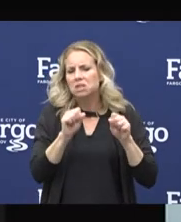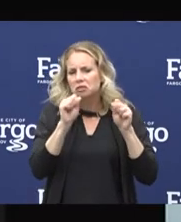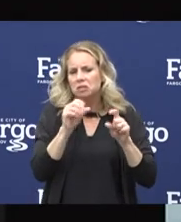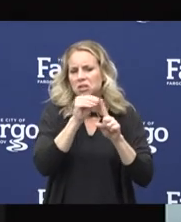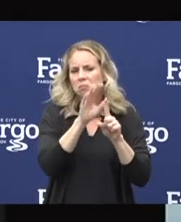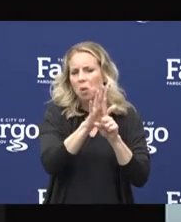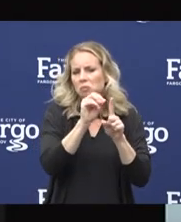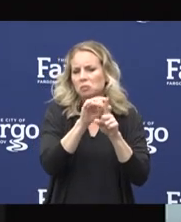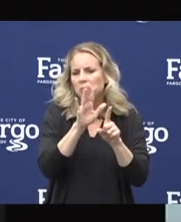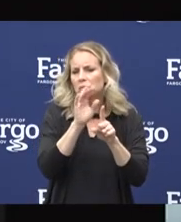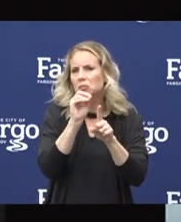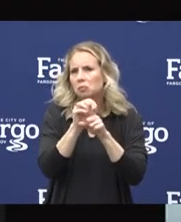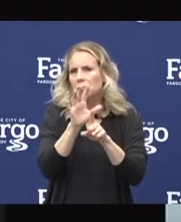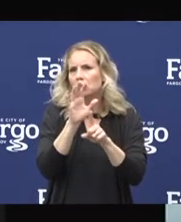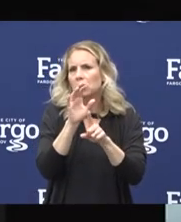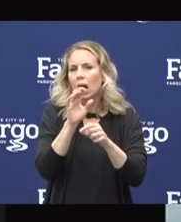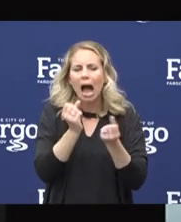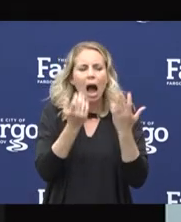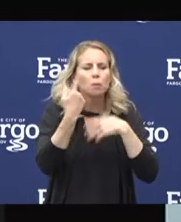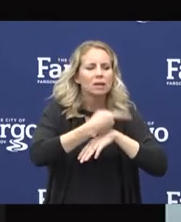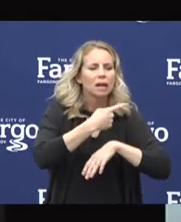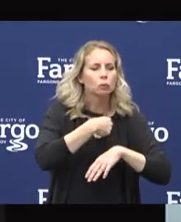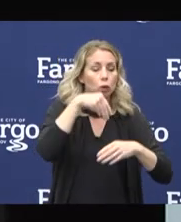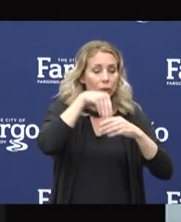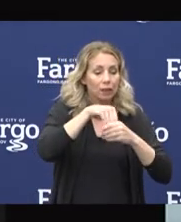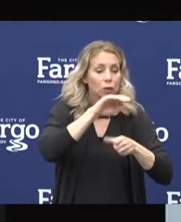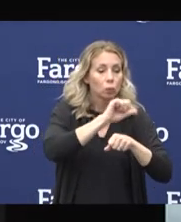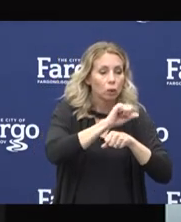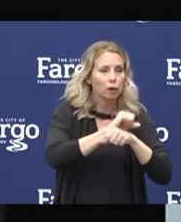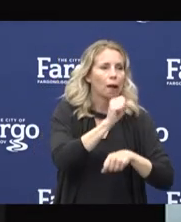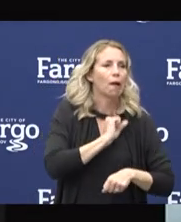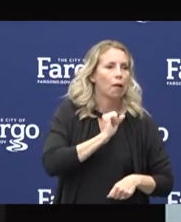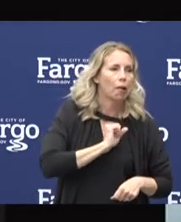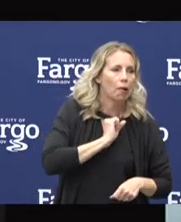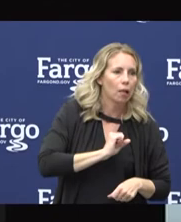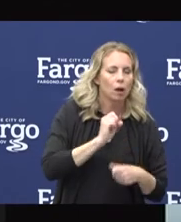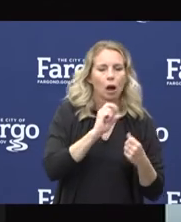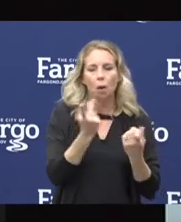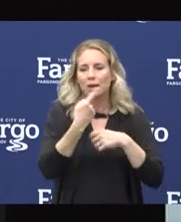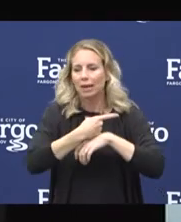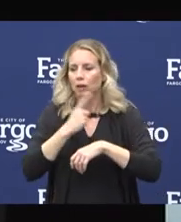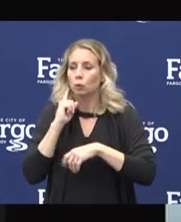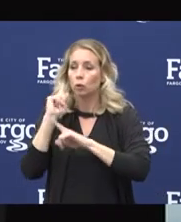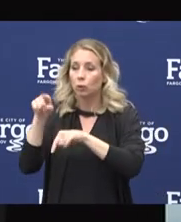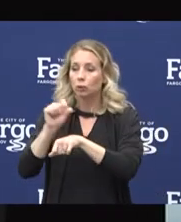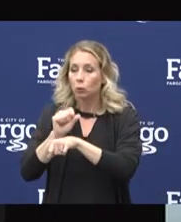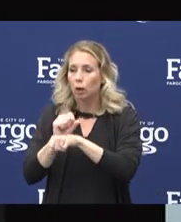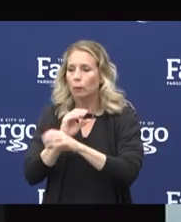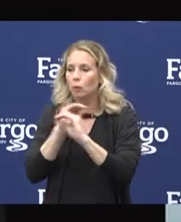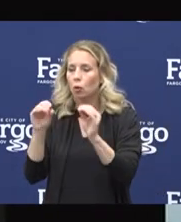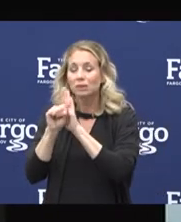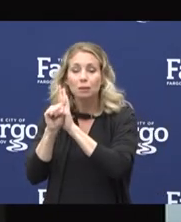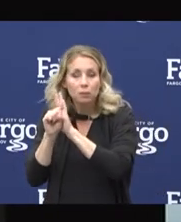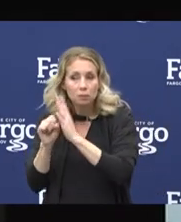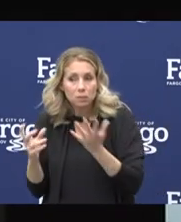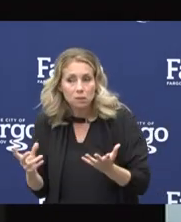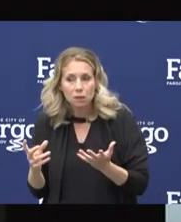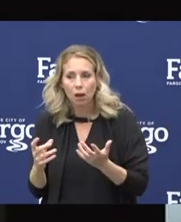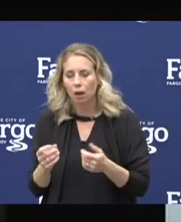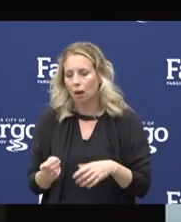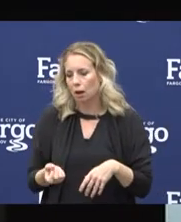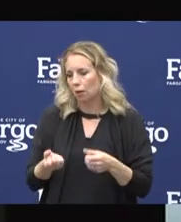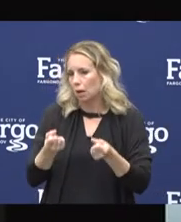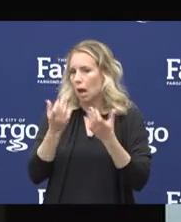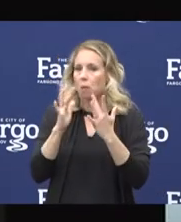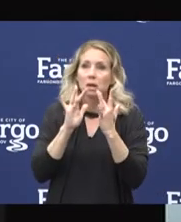days were you coughing at work versus were you asymptomatic? How many contacts did you